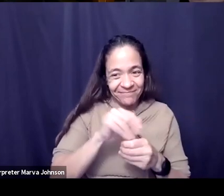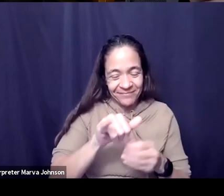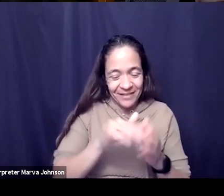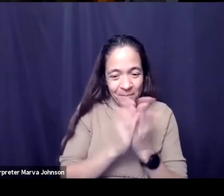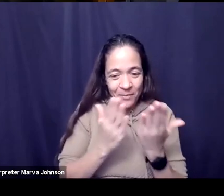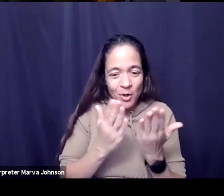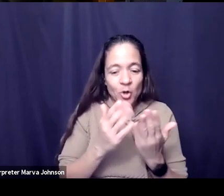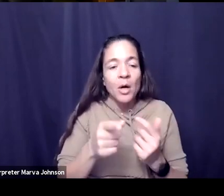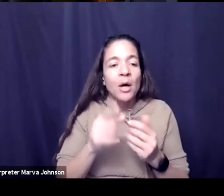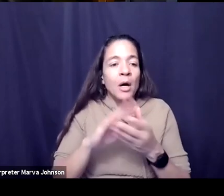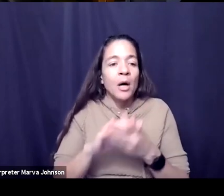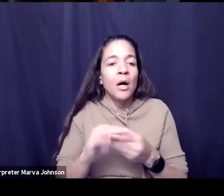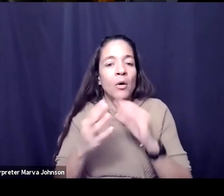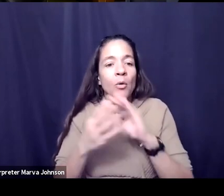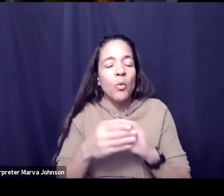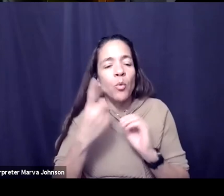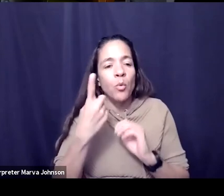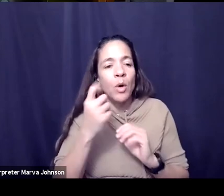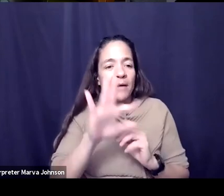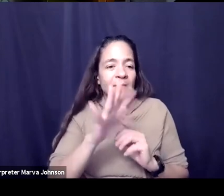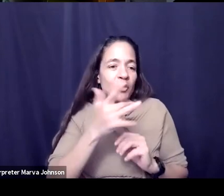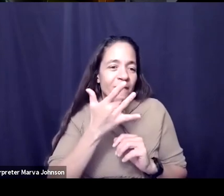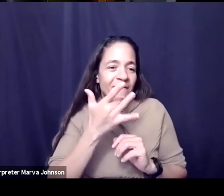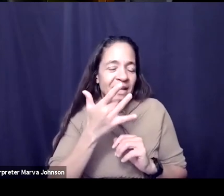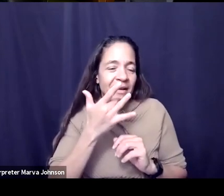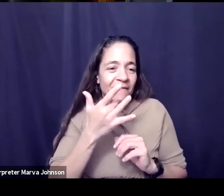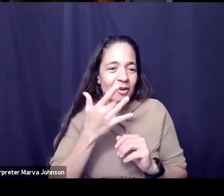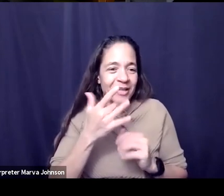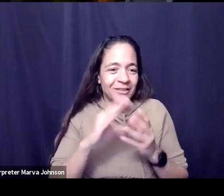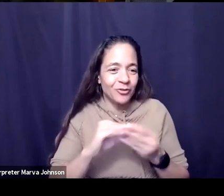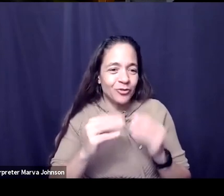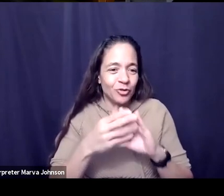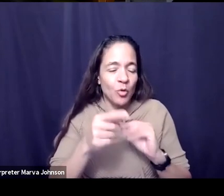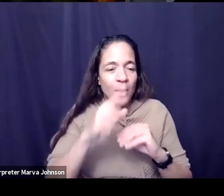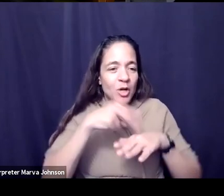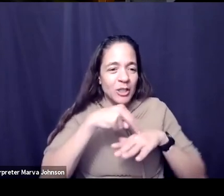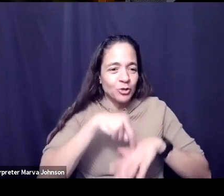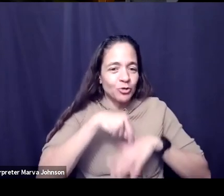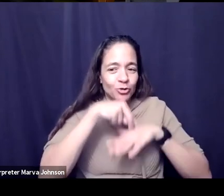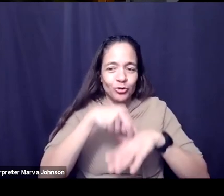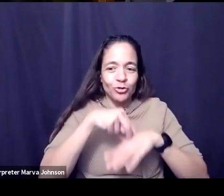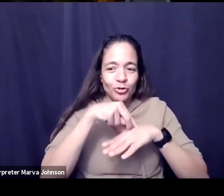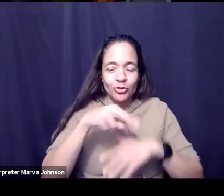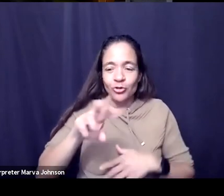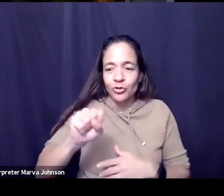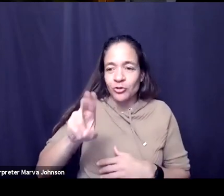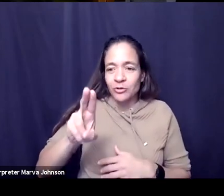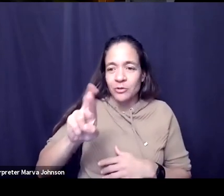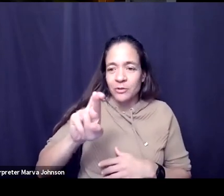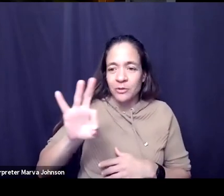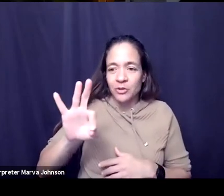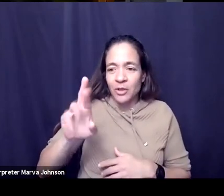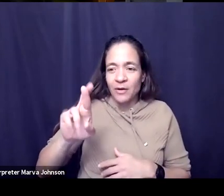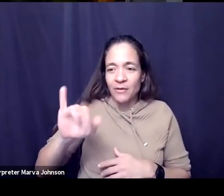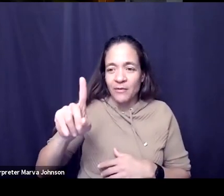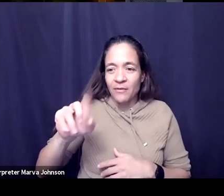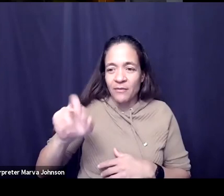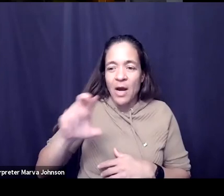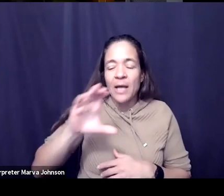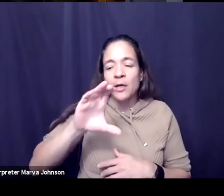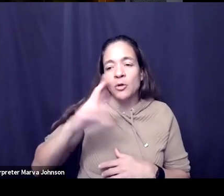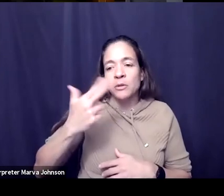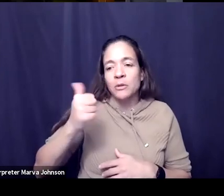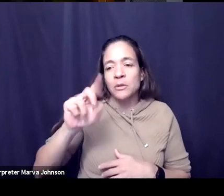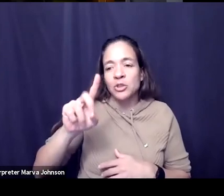we talked about what was one of your favorite stories you said surf rider and and many of folks who have joined us know chad nelson who's the ceo there has been a big